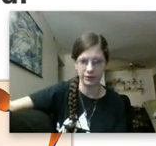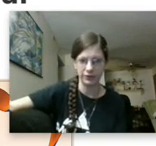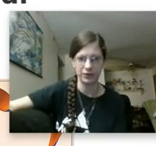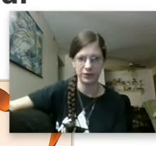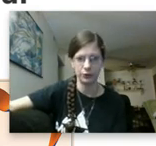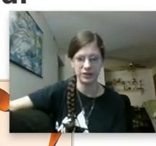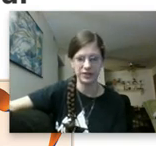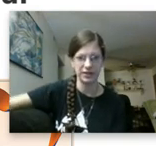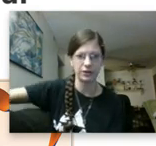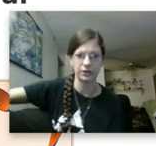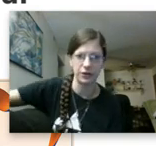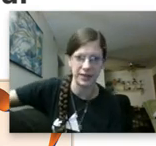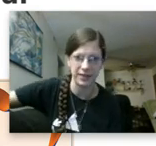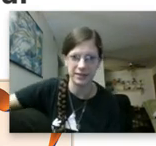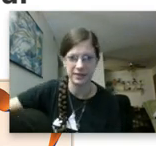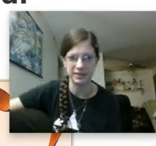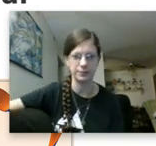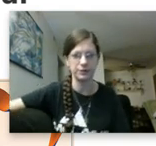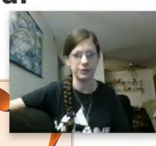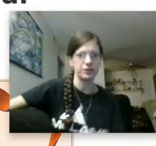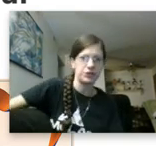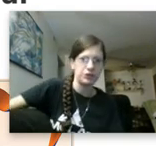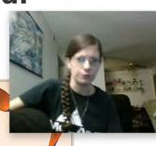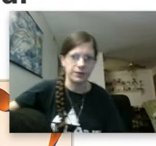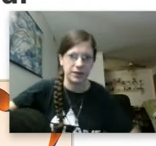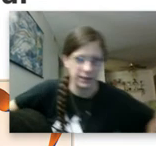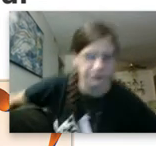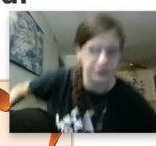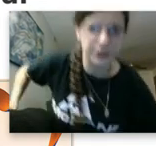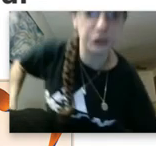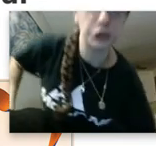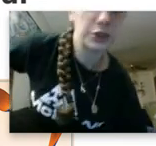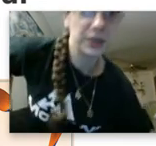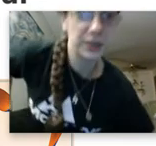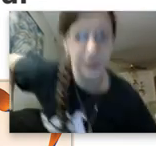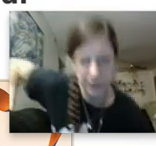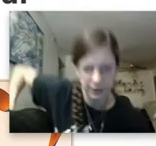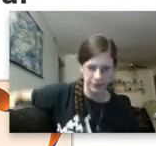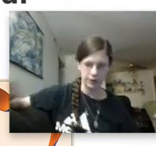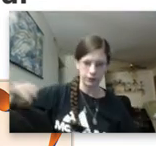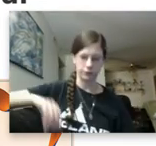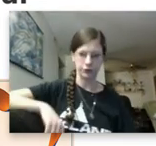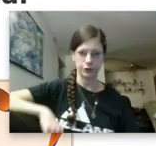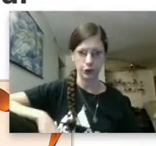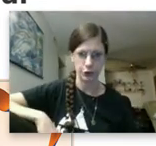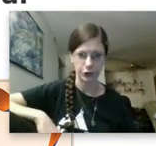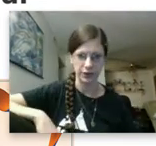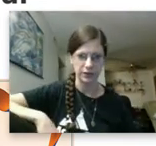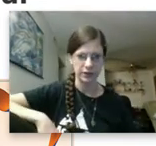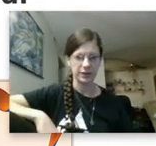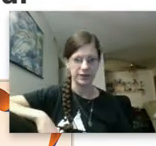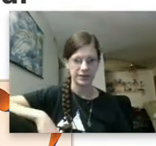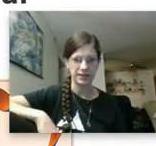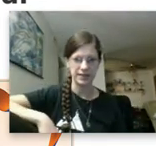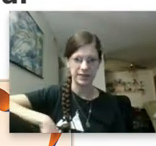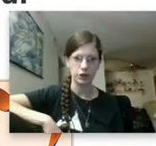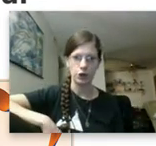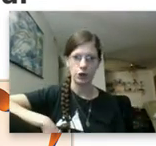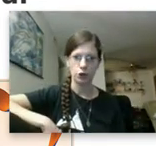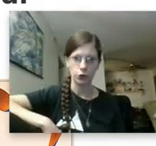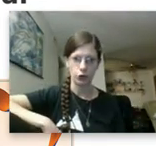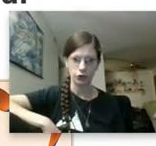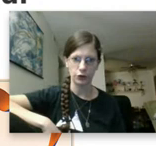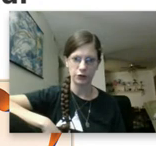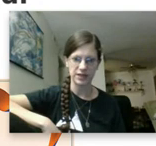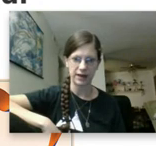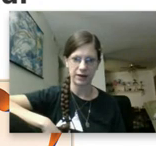so, without further ado, let's take a look at the Disability Scoop coverage of the overturn. It says,